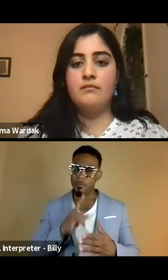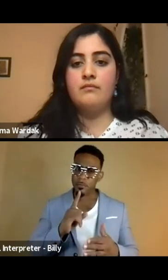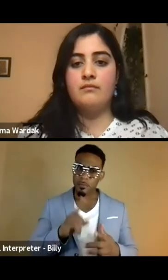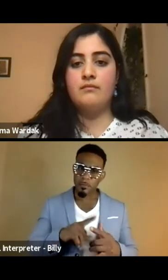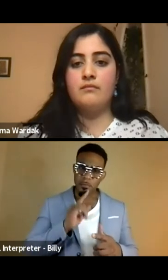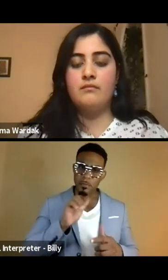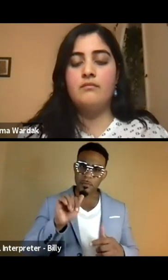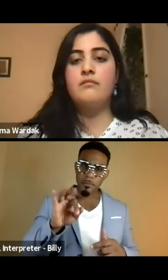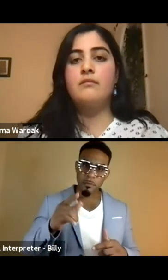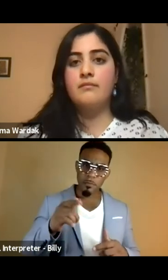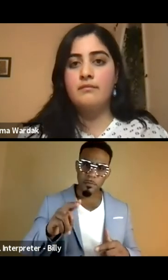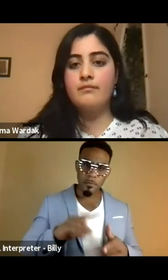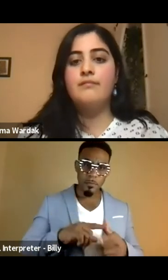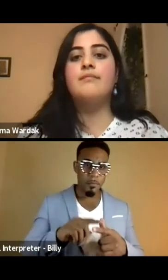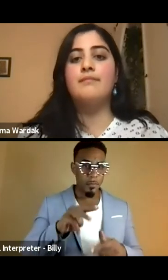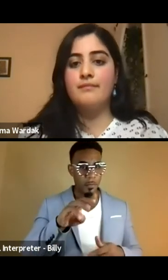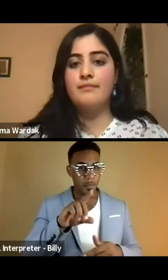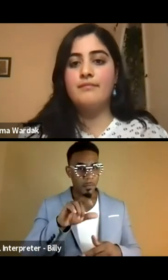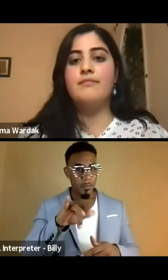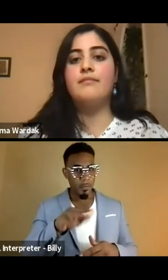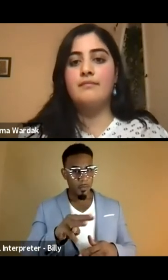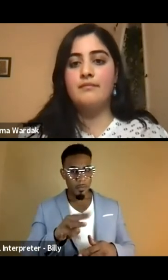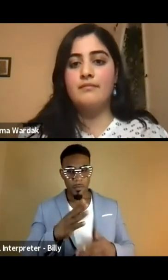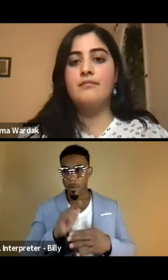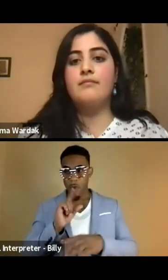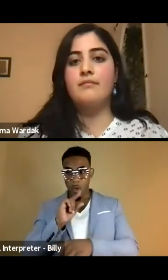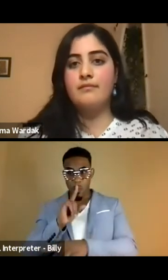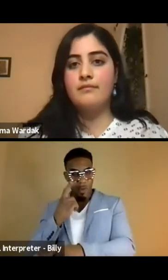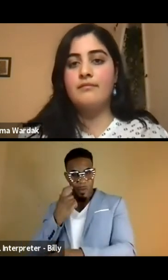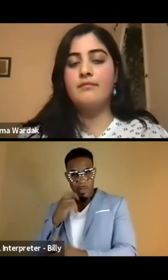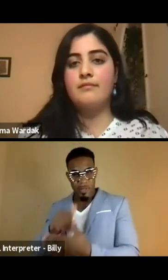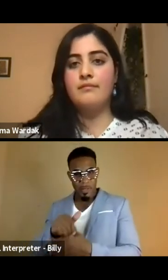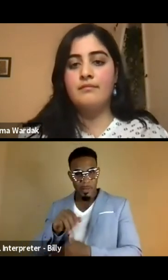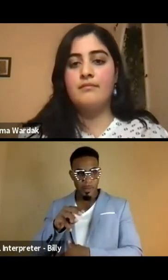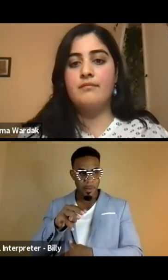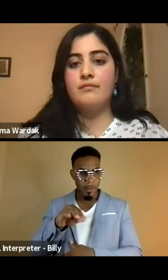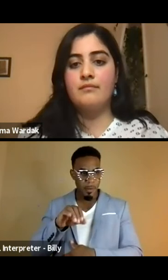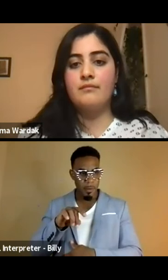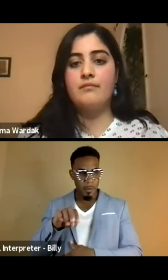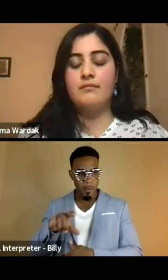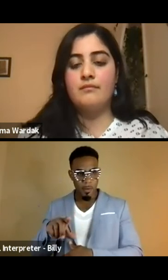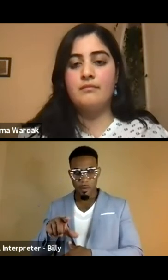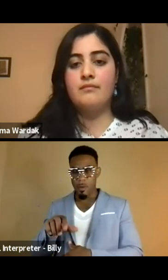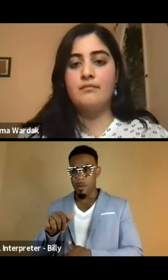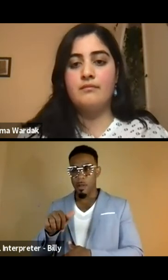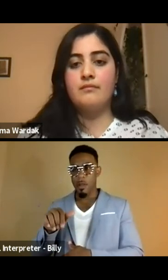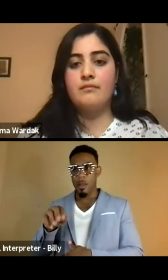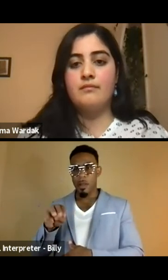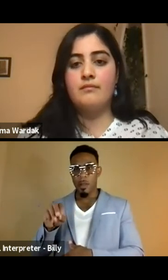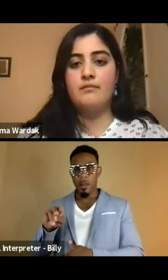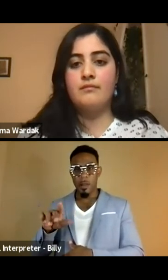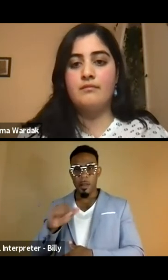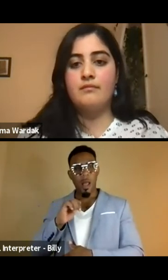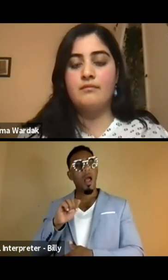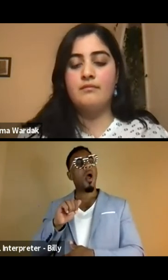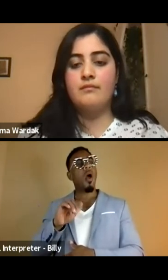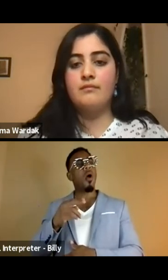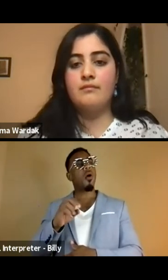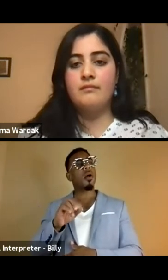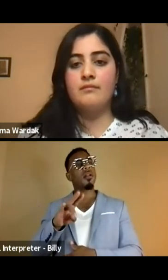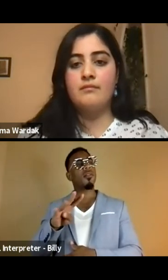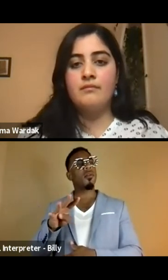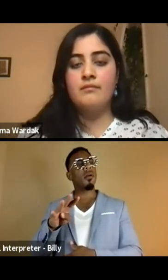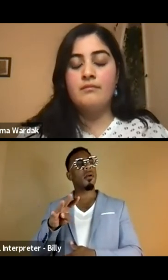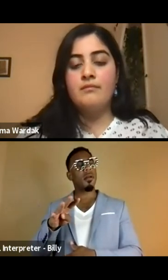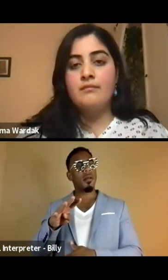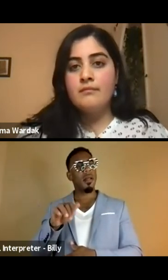to be Afghan or Muslim. For example, someone on Twitter in Missoula, Montana said, oh, 74 Afghans are coming and they're not welcome